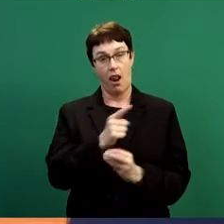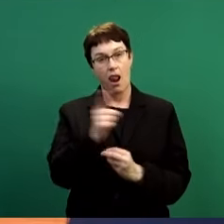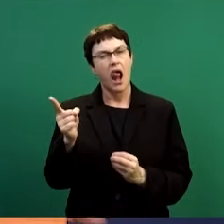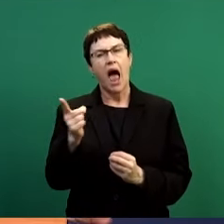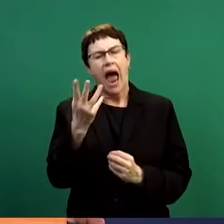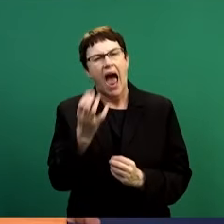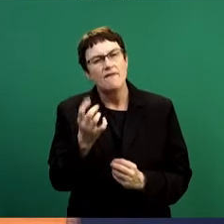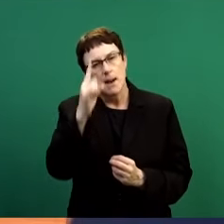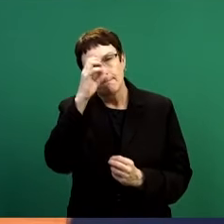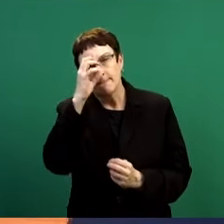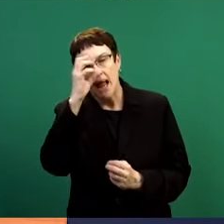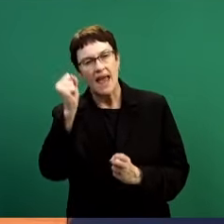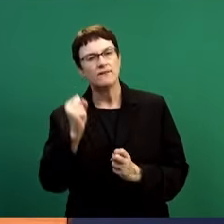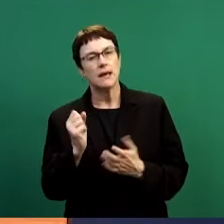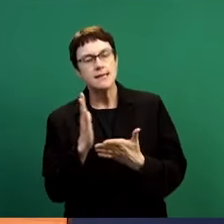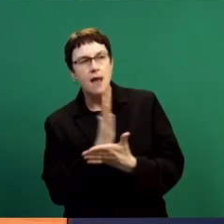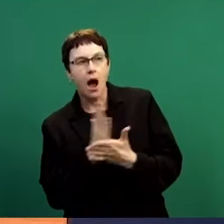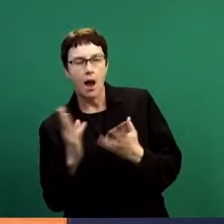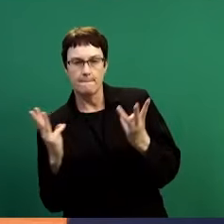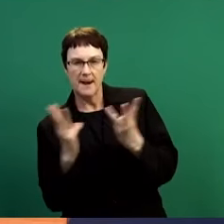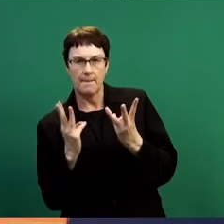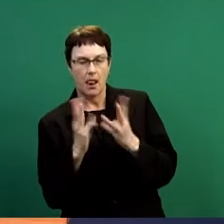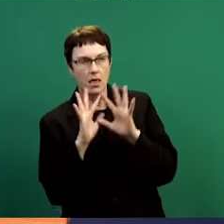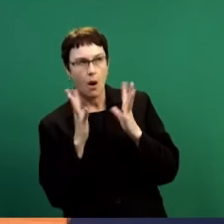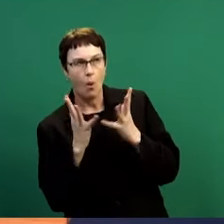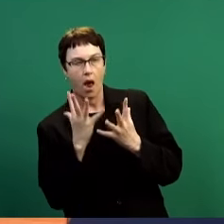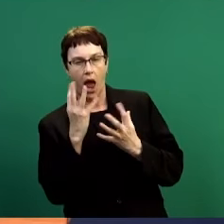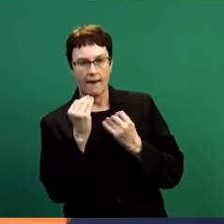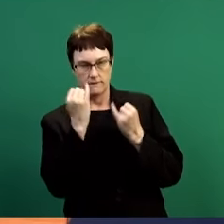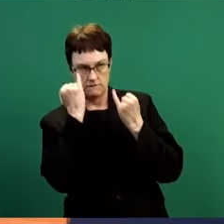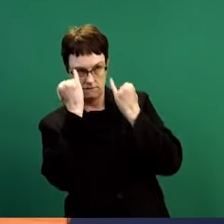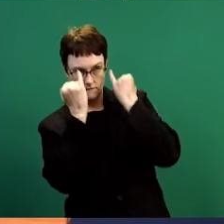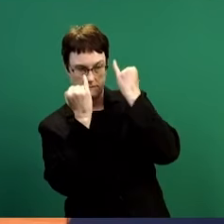conspiring against us to weaken the rent.